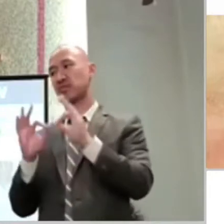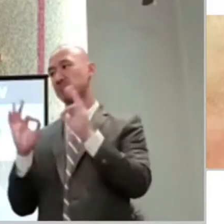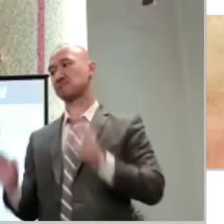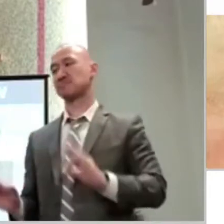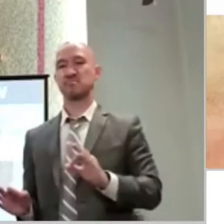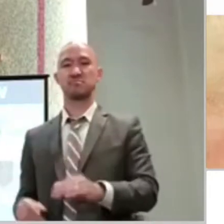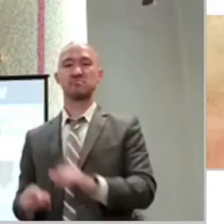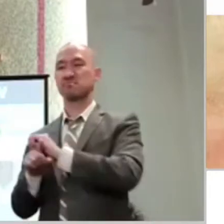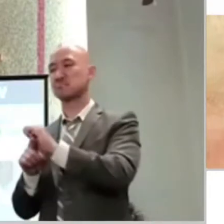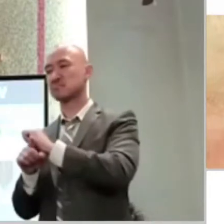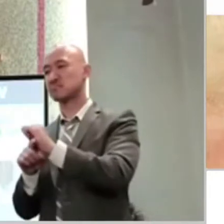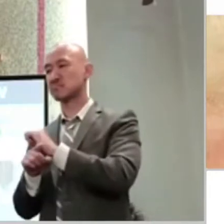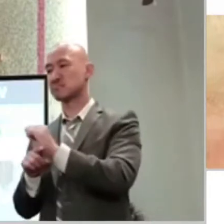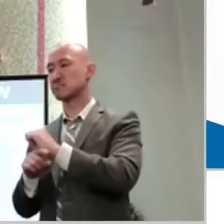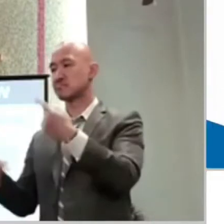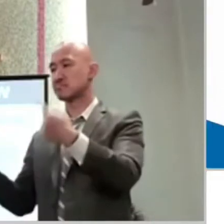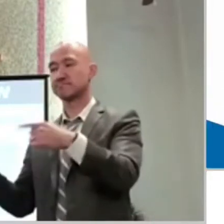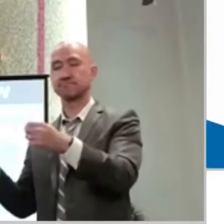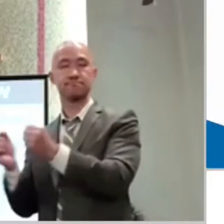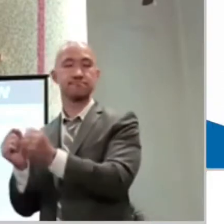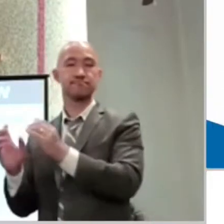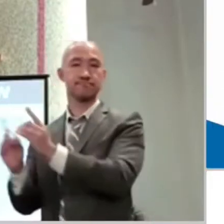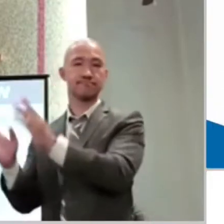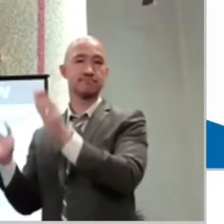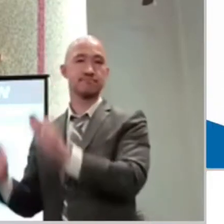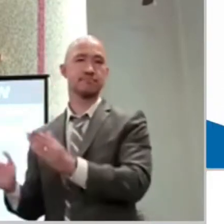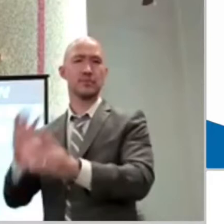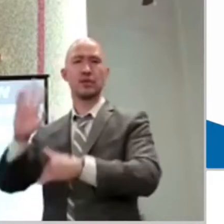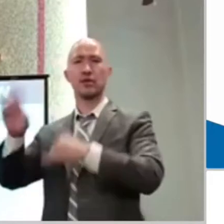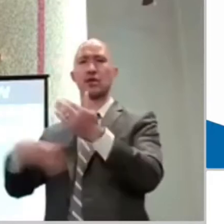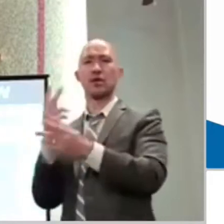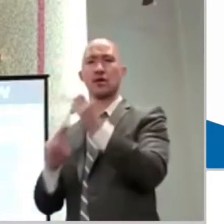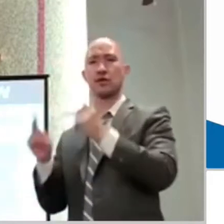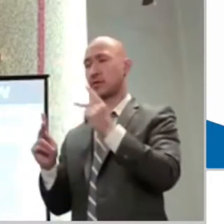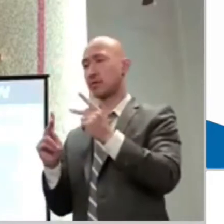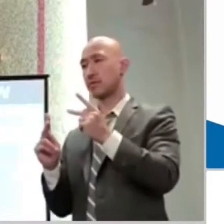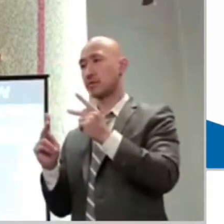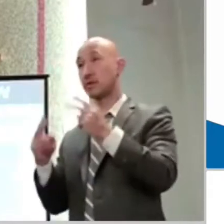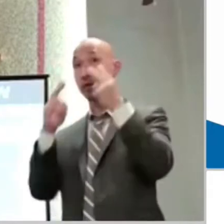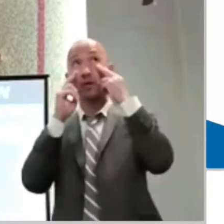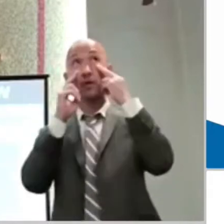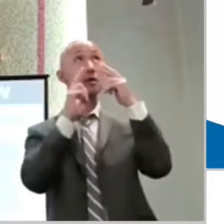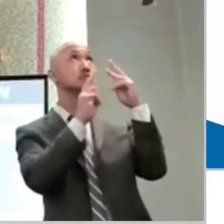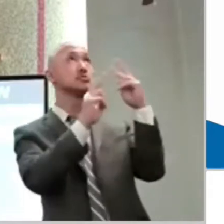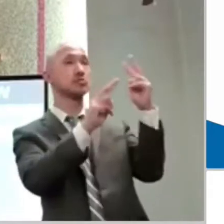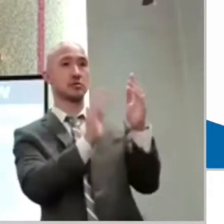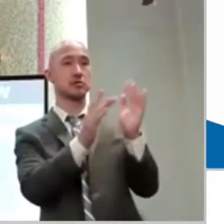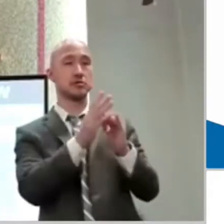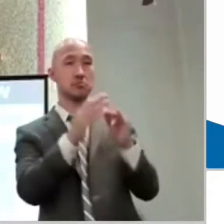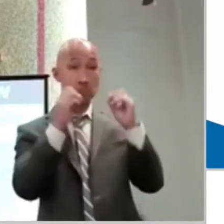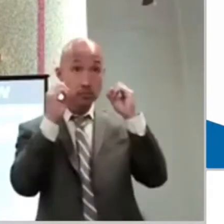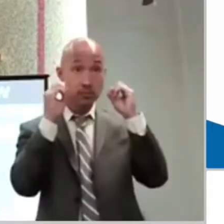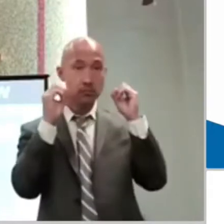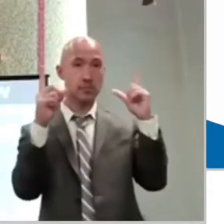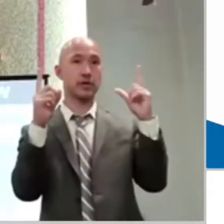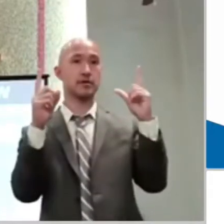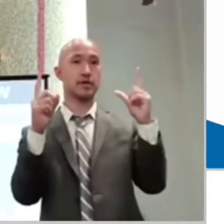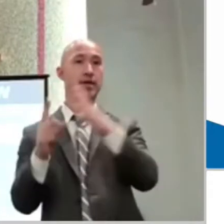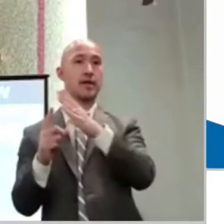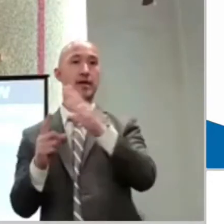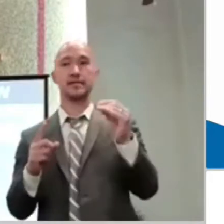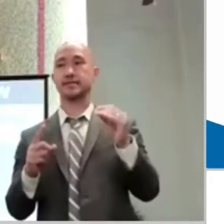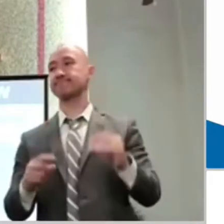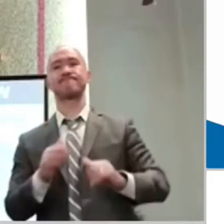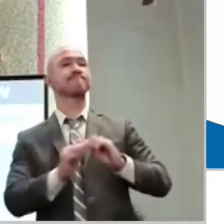being able to do something. All the people were very surprised to see Jesus, and they ran to welcome him.